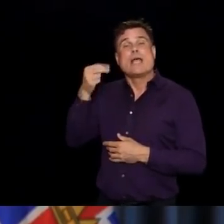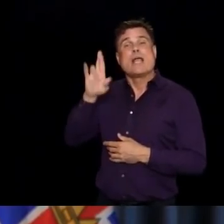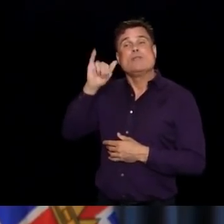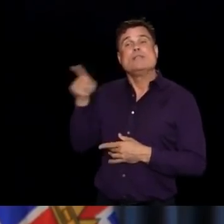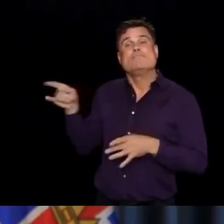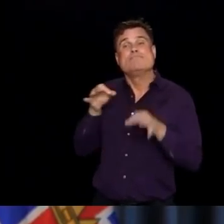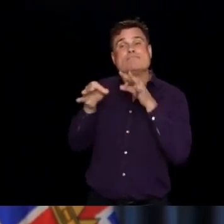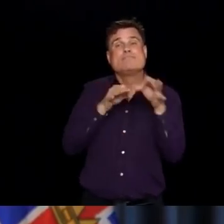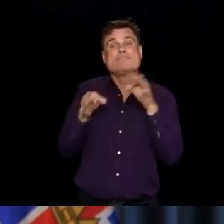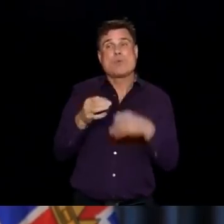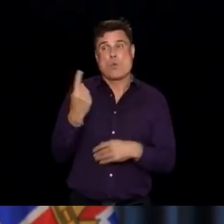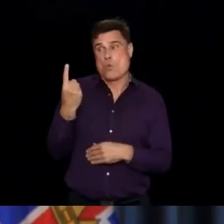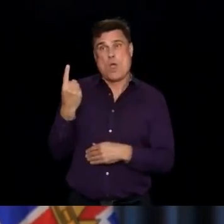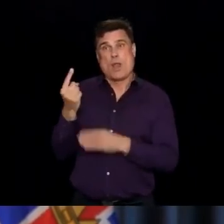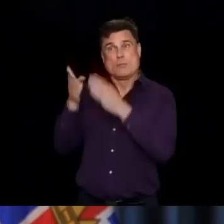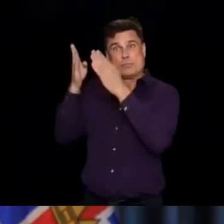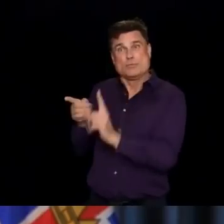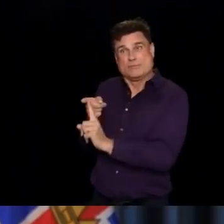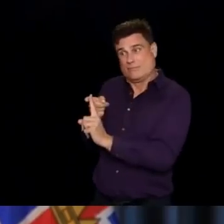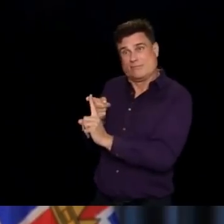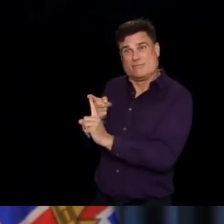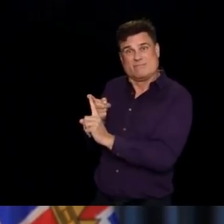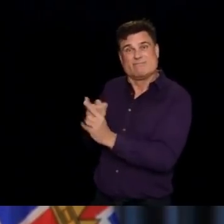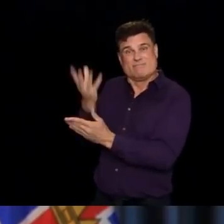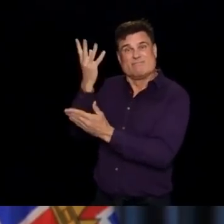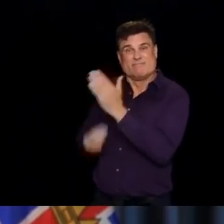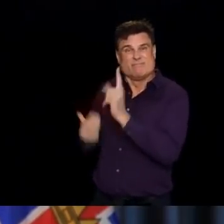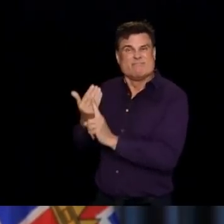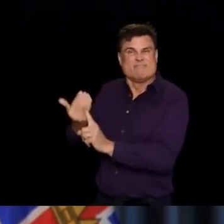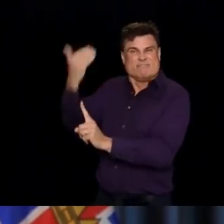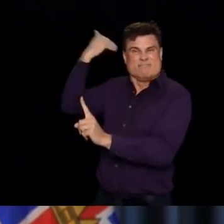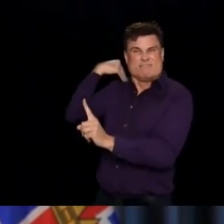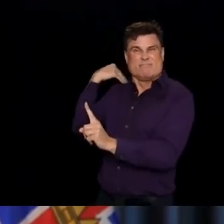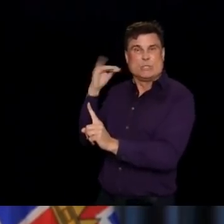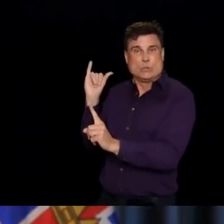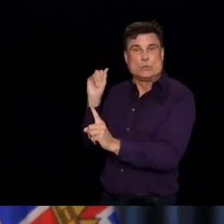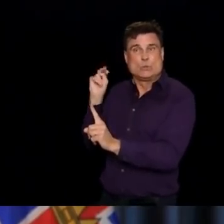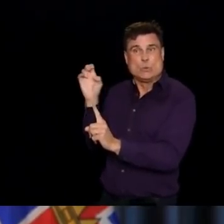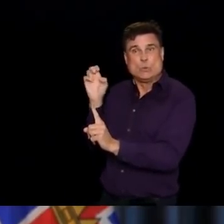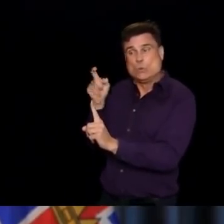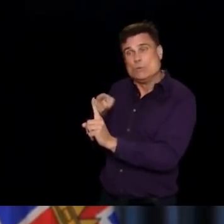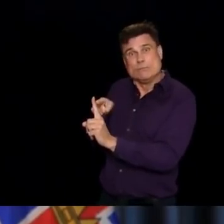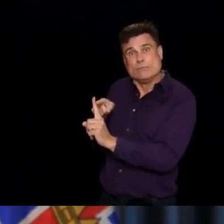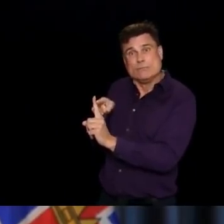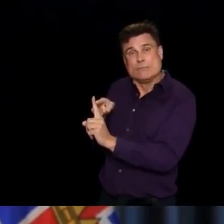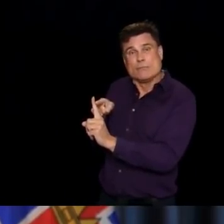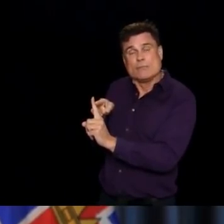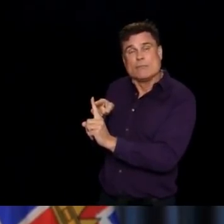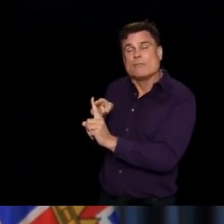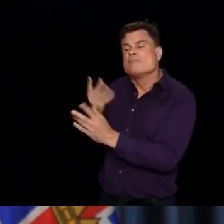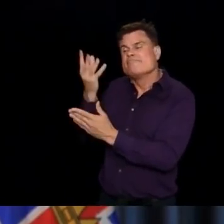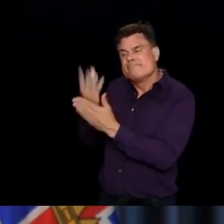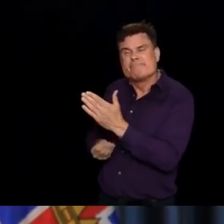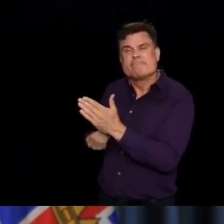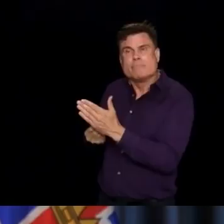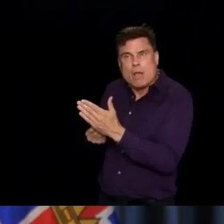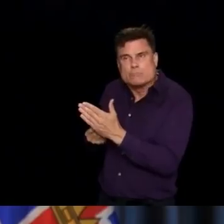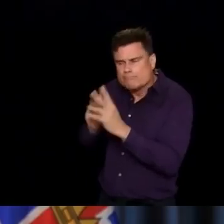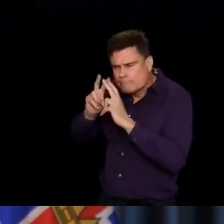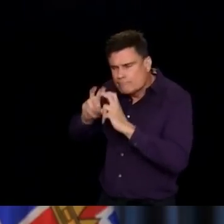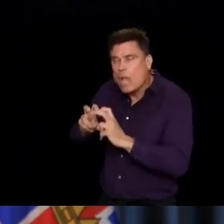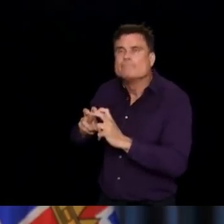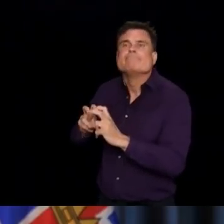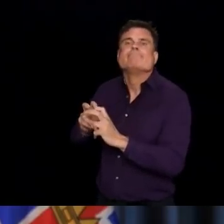earlier, we in June. But we know the price that COVID-19 has taken from us as a whole